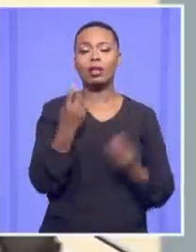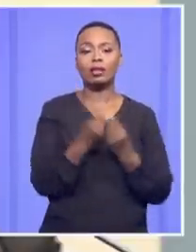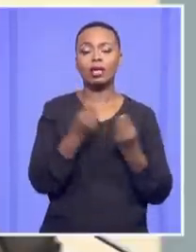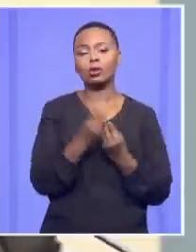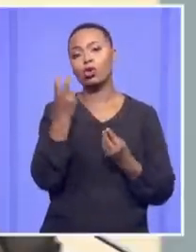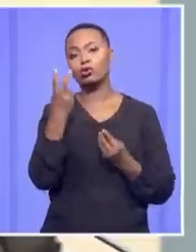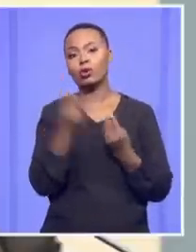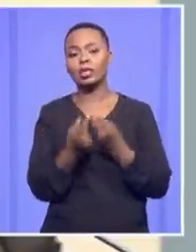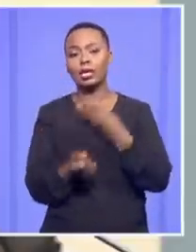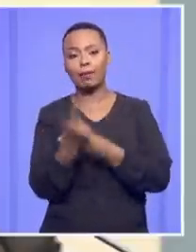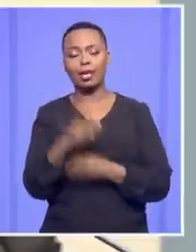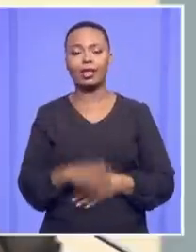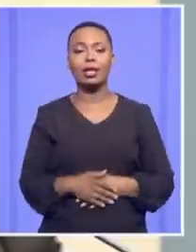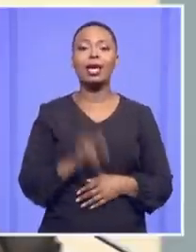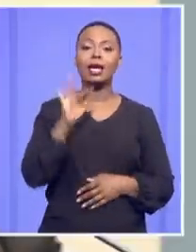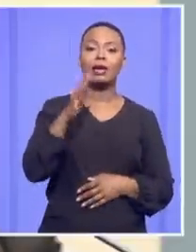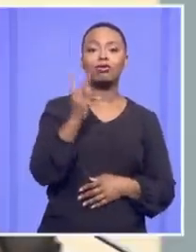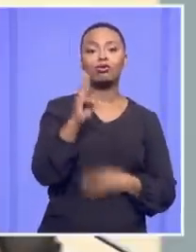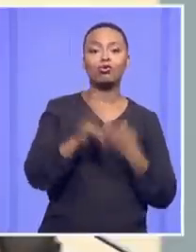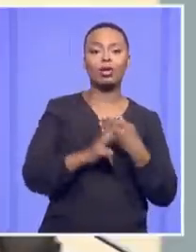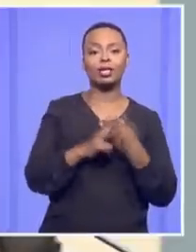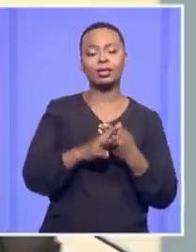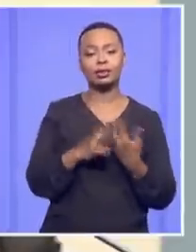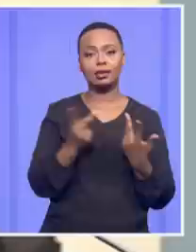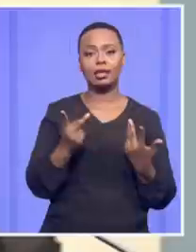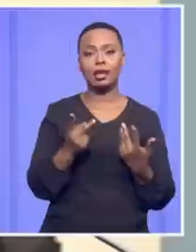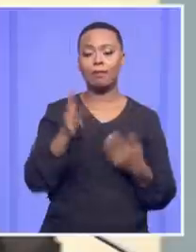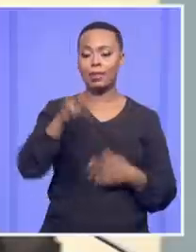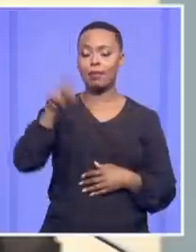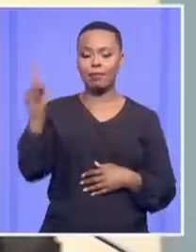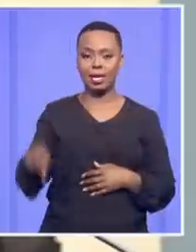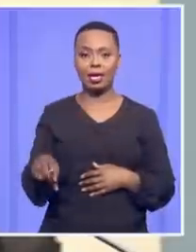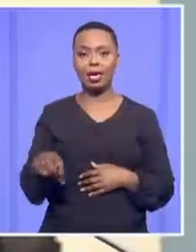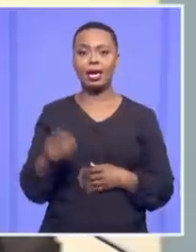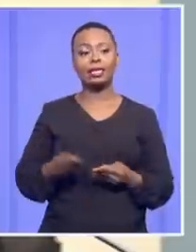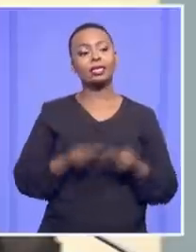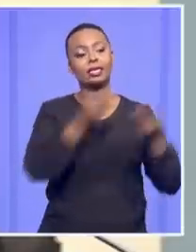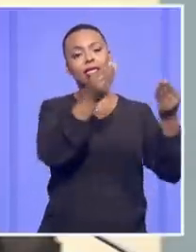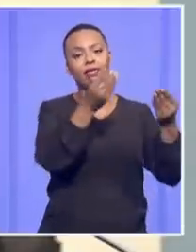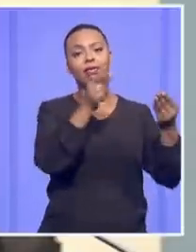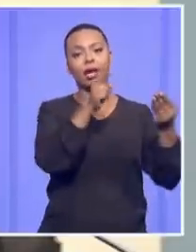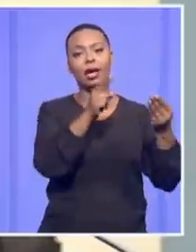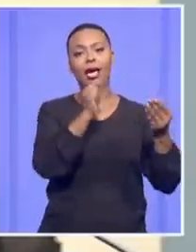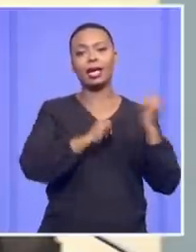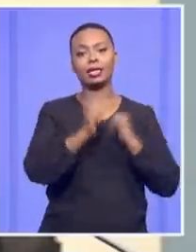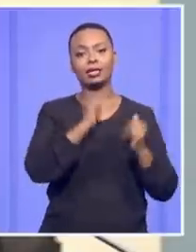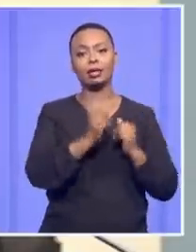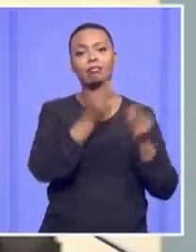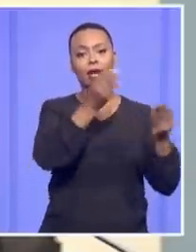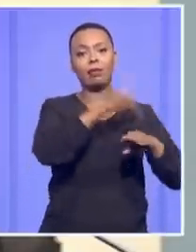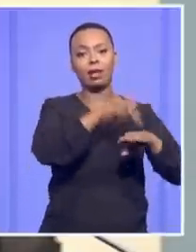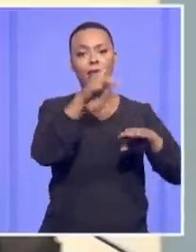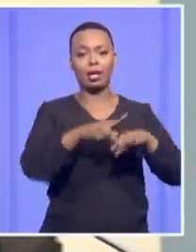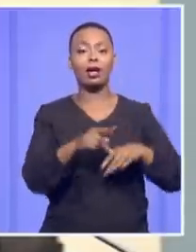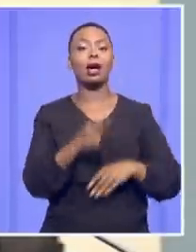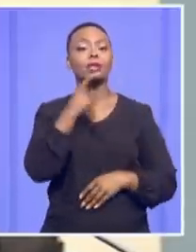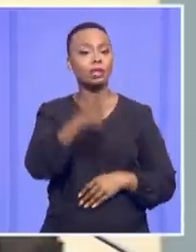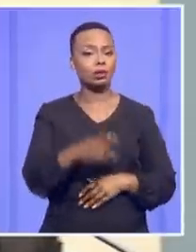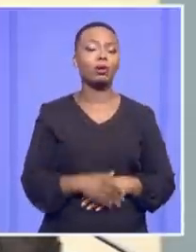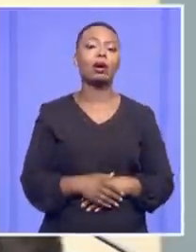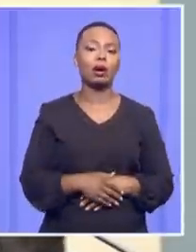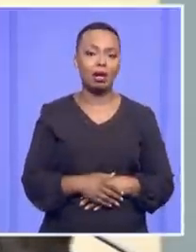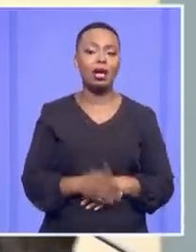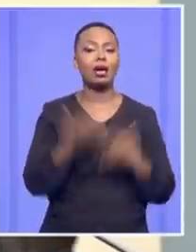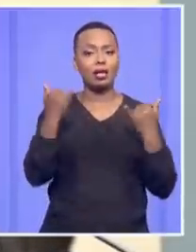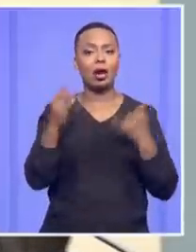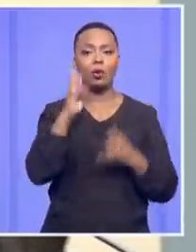those two weeks the Public Protector, Advocate Mkabani, has delivered a Pala Pala investigation, you can be guaranteed that the decision will be castigated on the basis